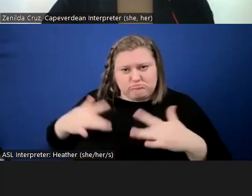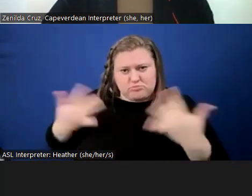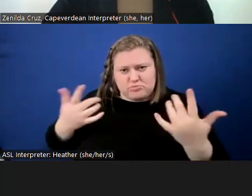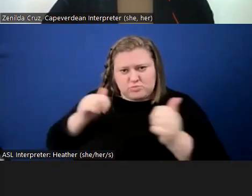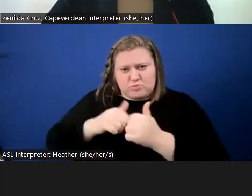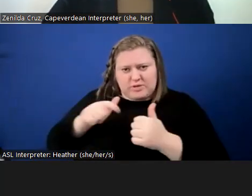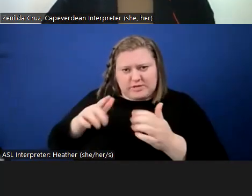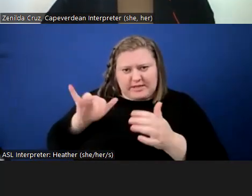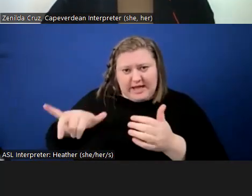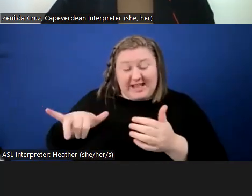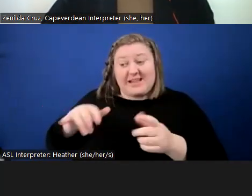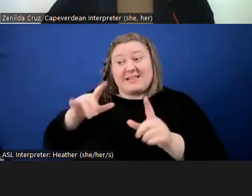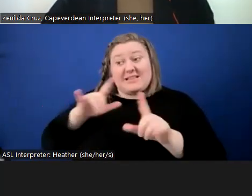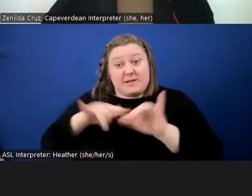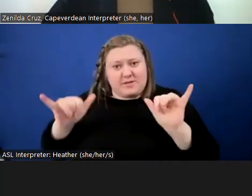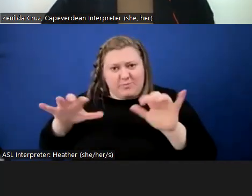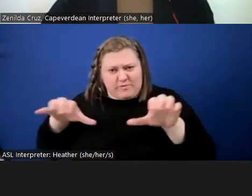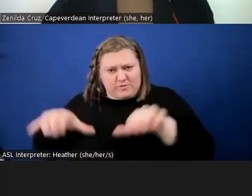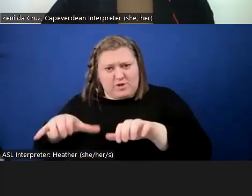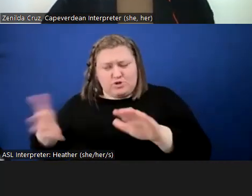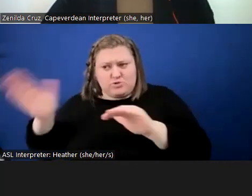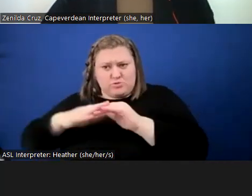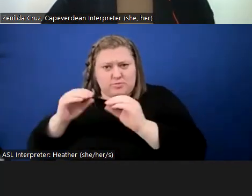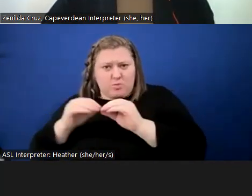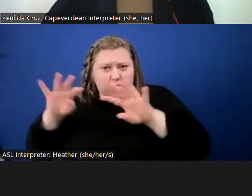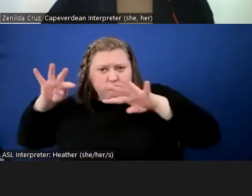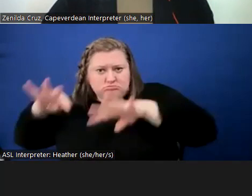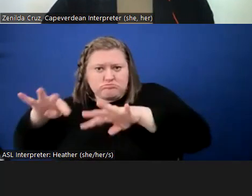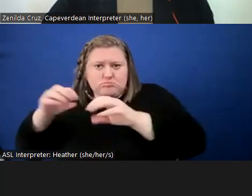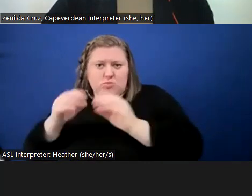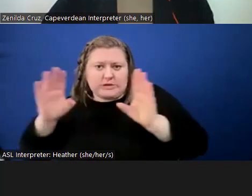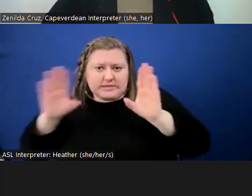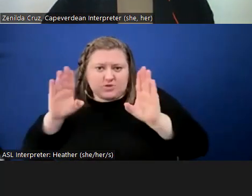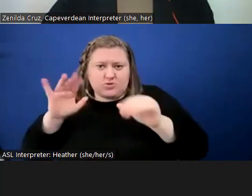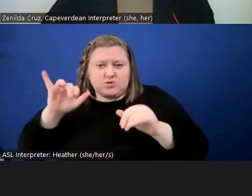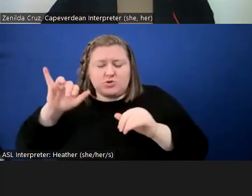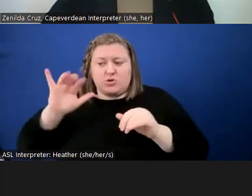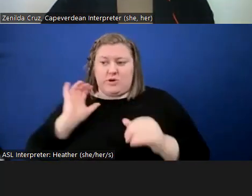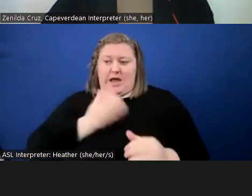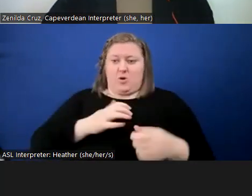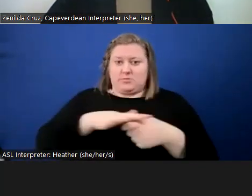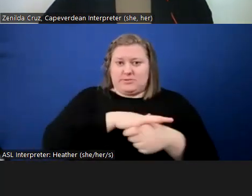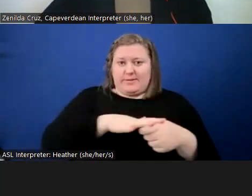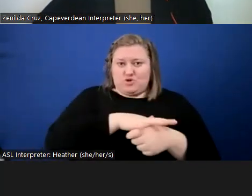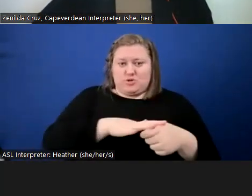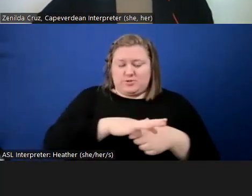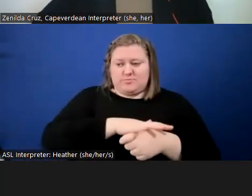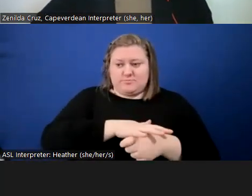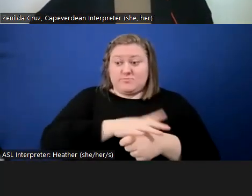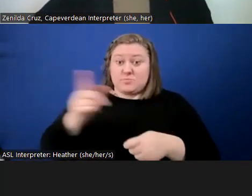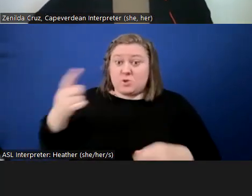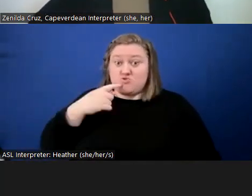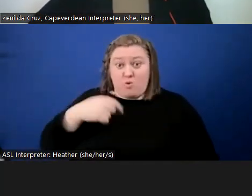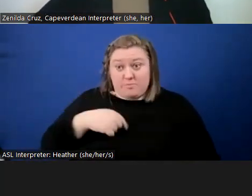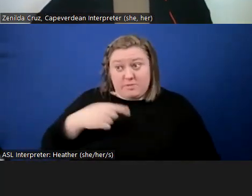also, what have you done to bring attention or bring a light to our neighborhood? Because you told us